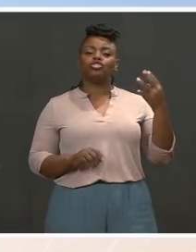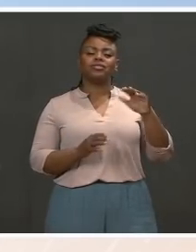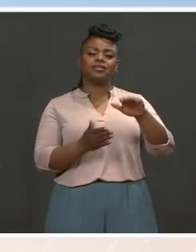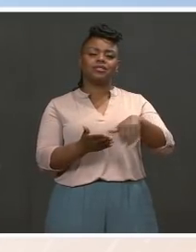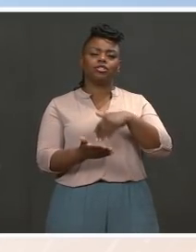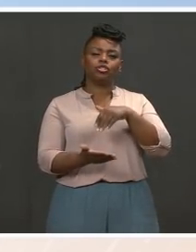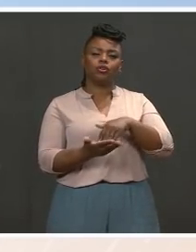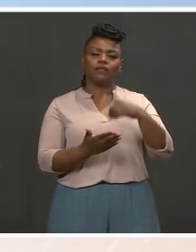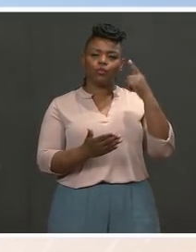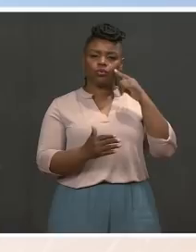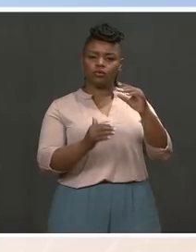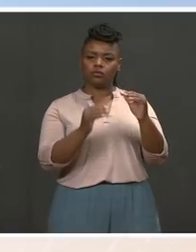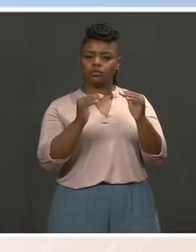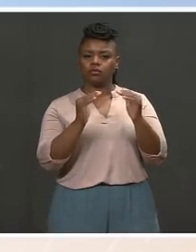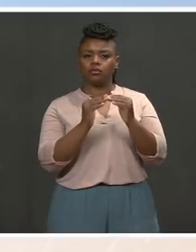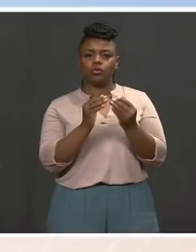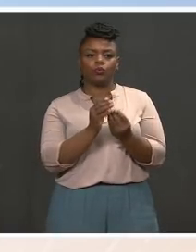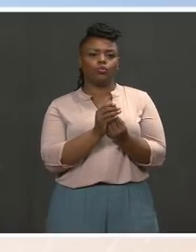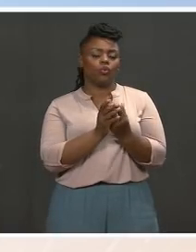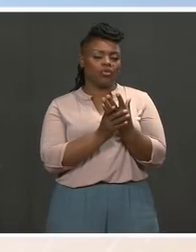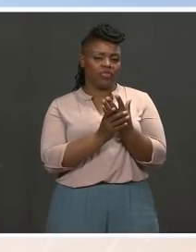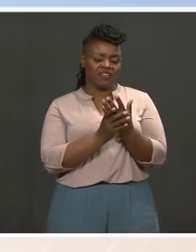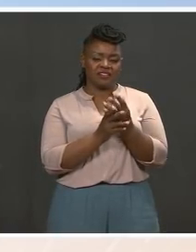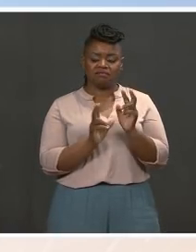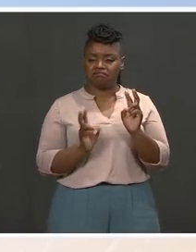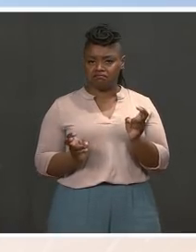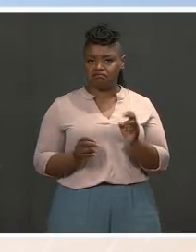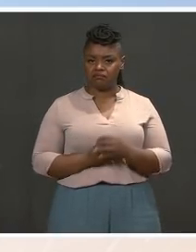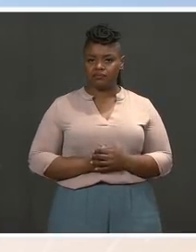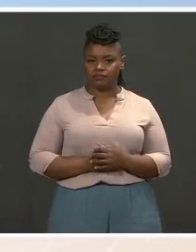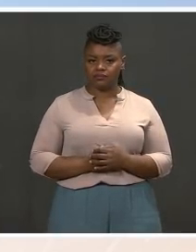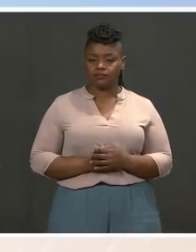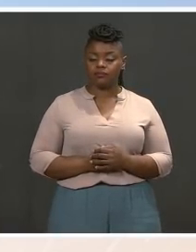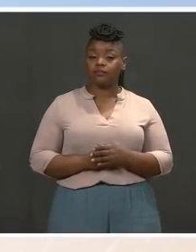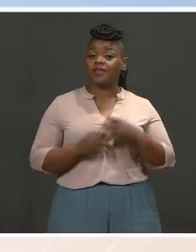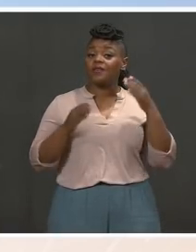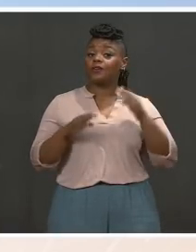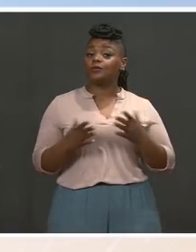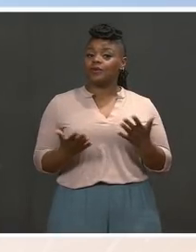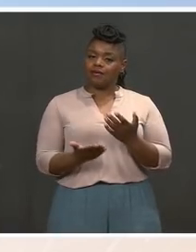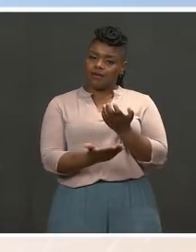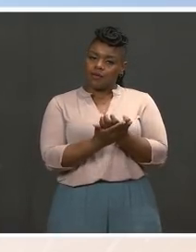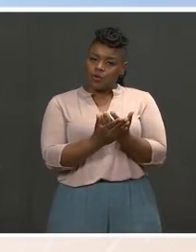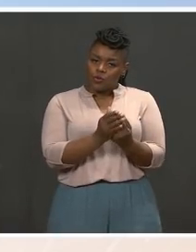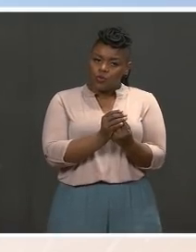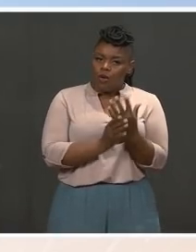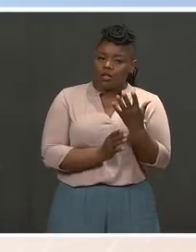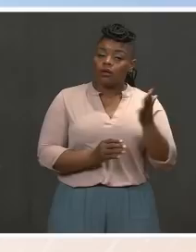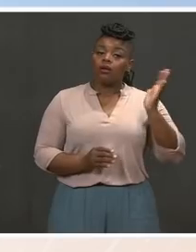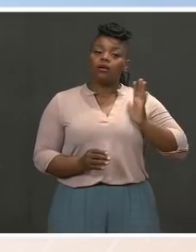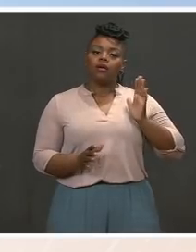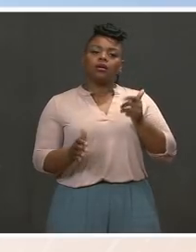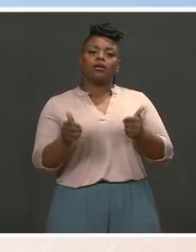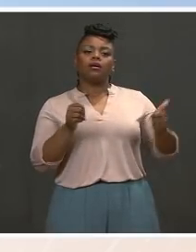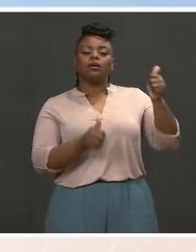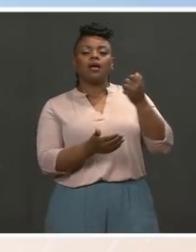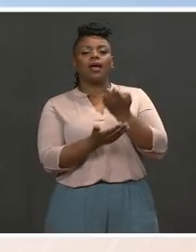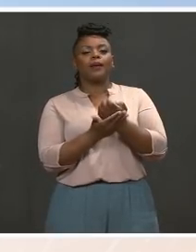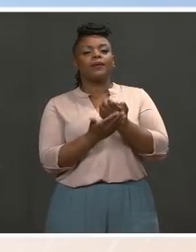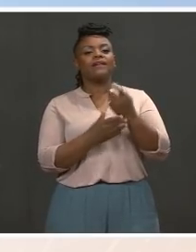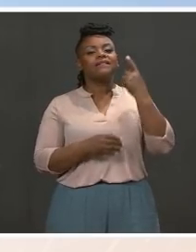on the impact of structural inequities on economic growth, she served as the chief economist for Secretary of State Hillary Clinton's